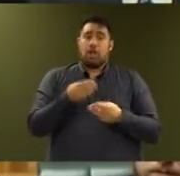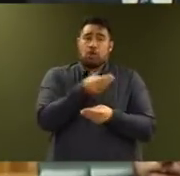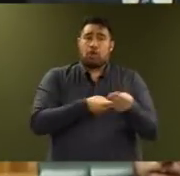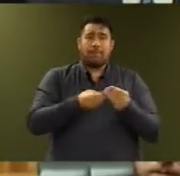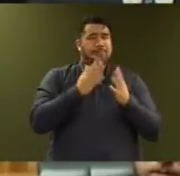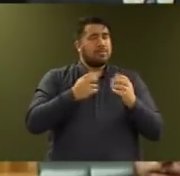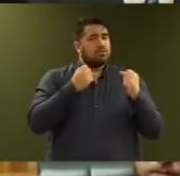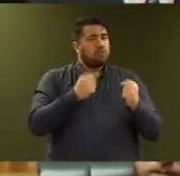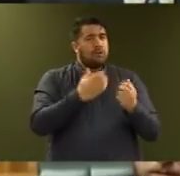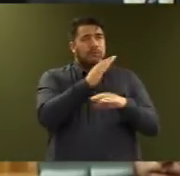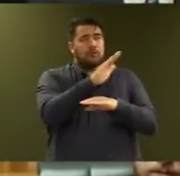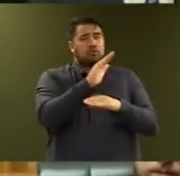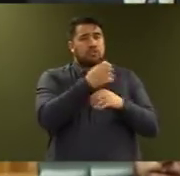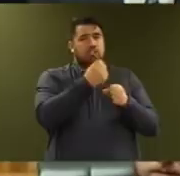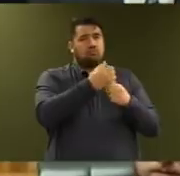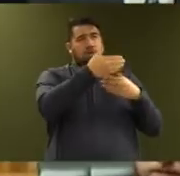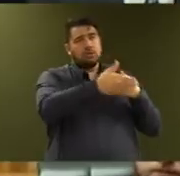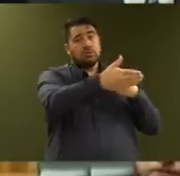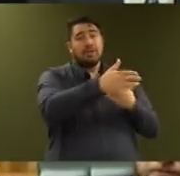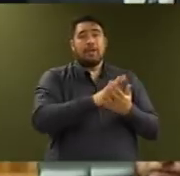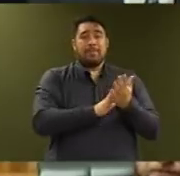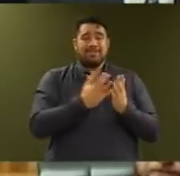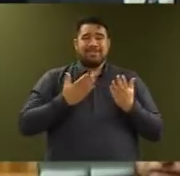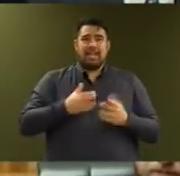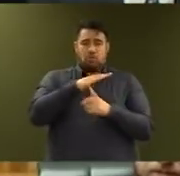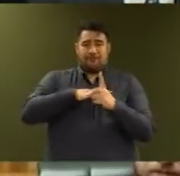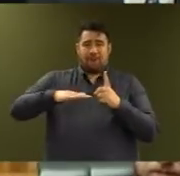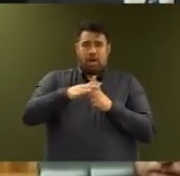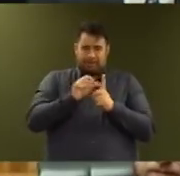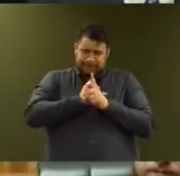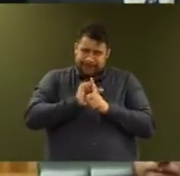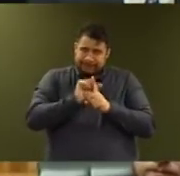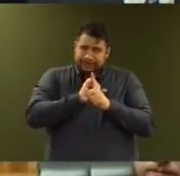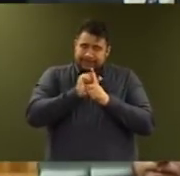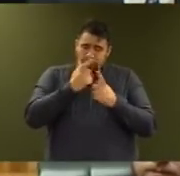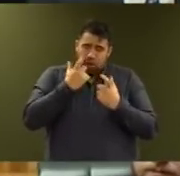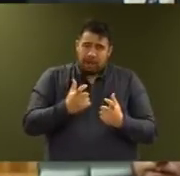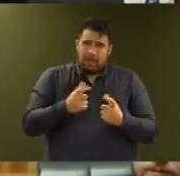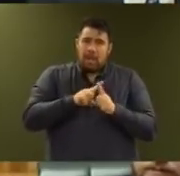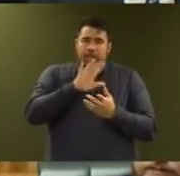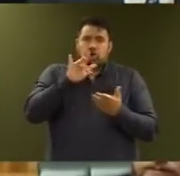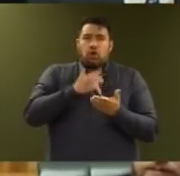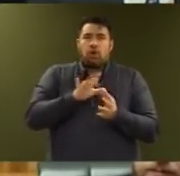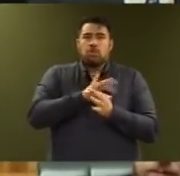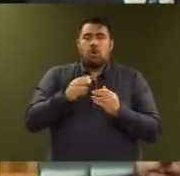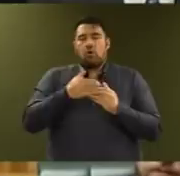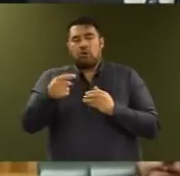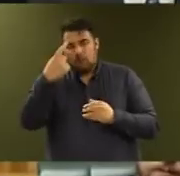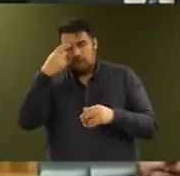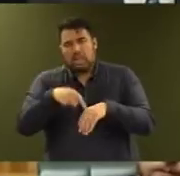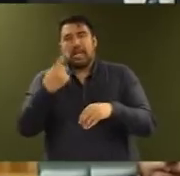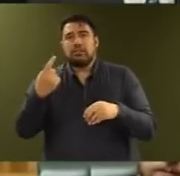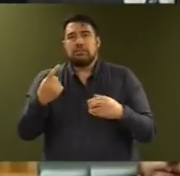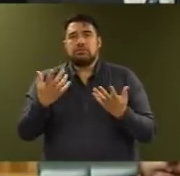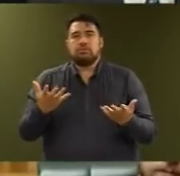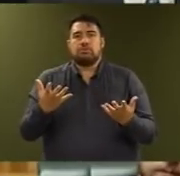future generations. This means caring for our environment as a core value, not as an afterthought. It means transitioning